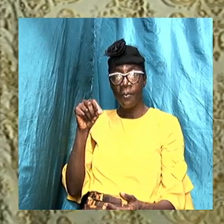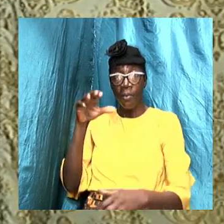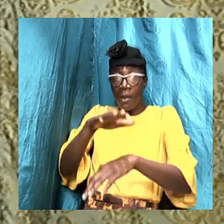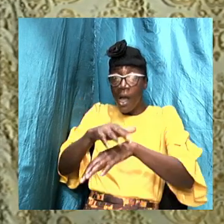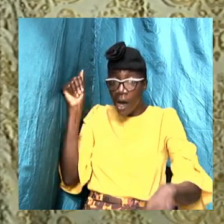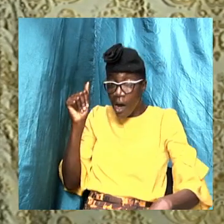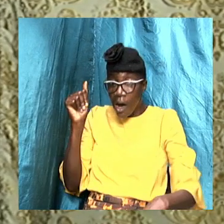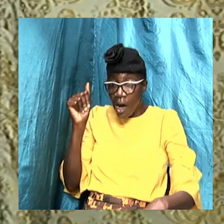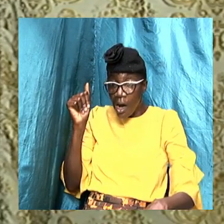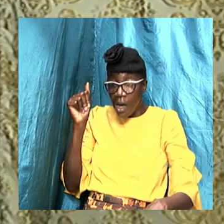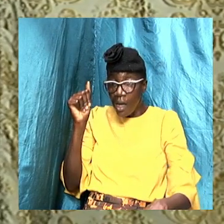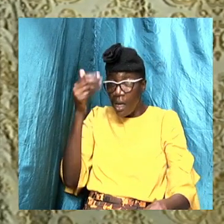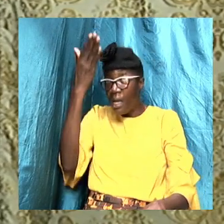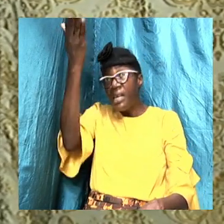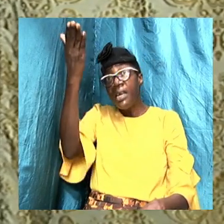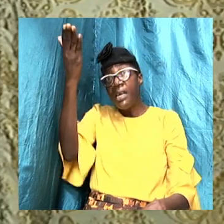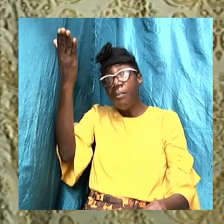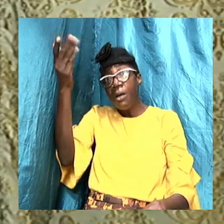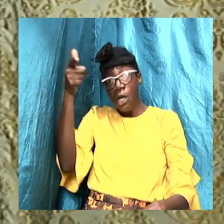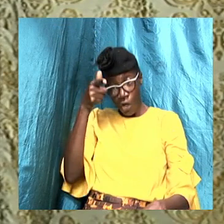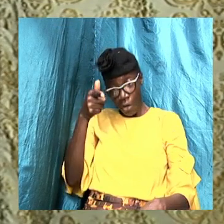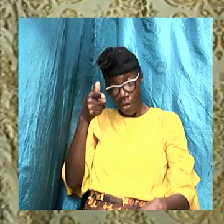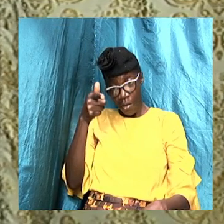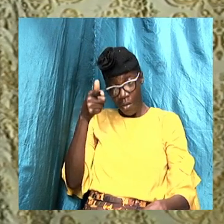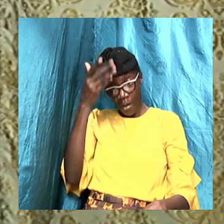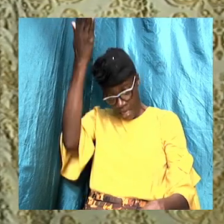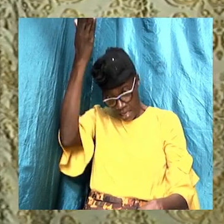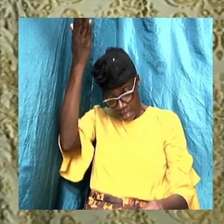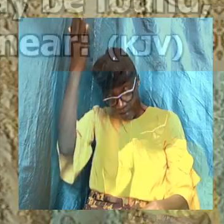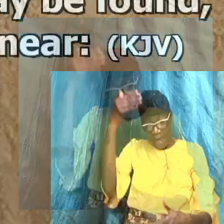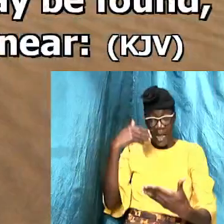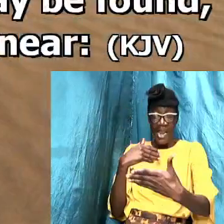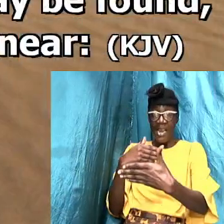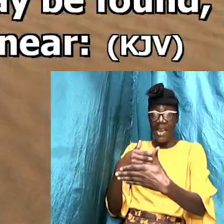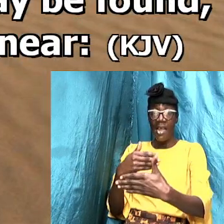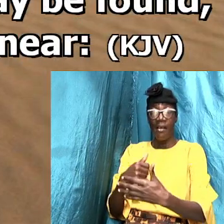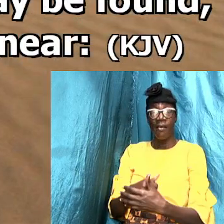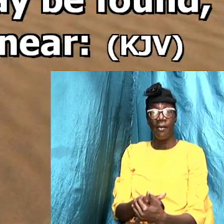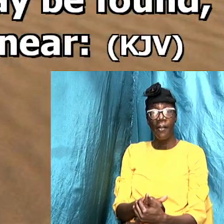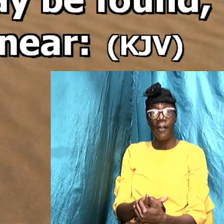Call upon him while he is near.